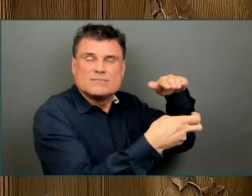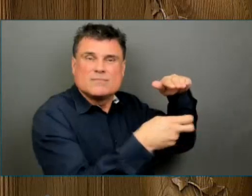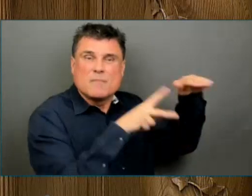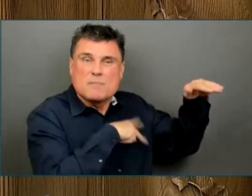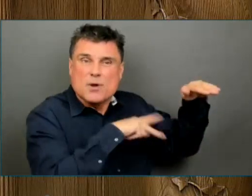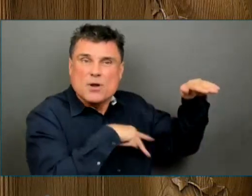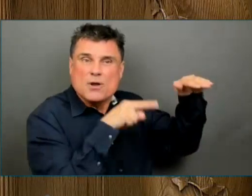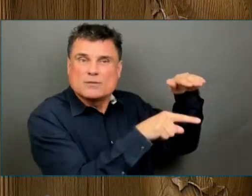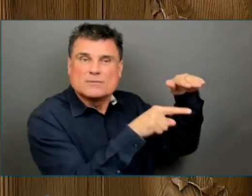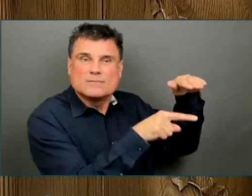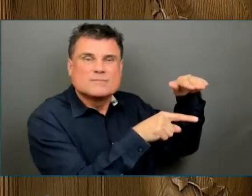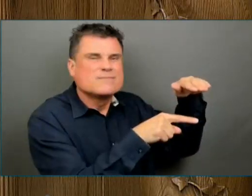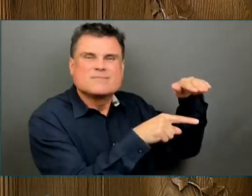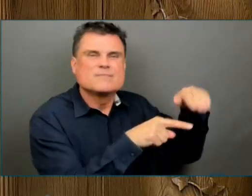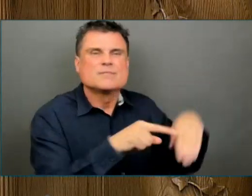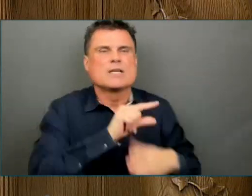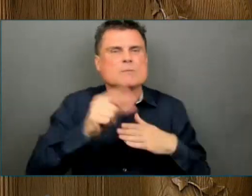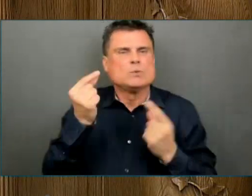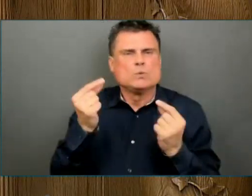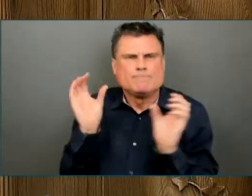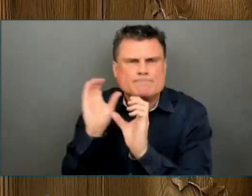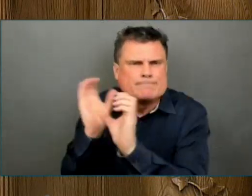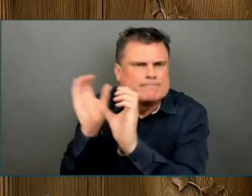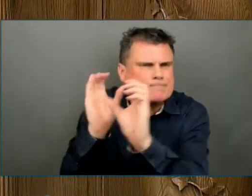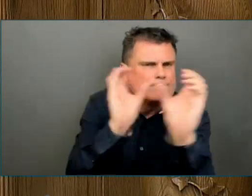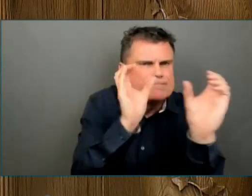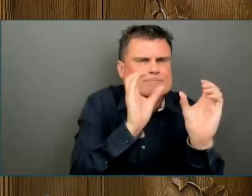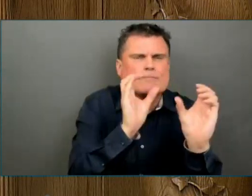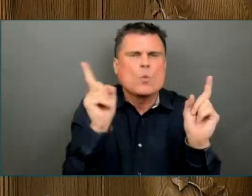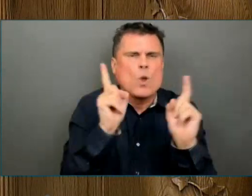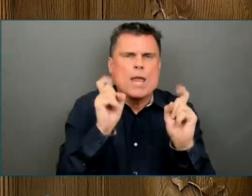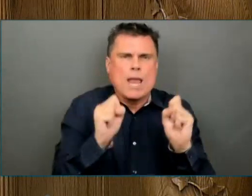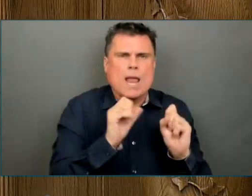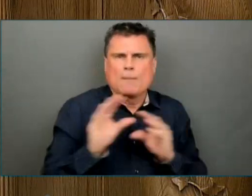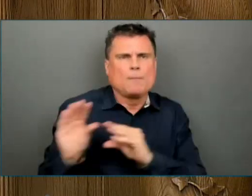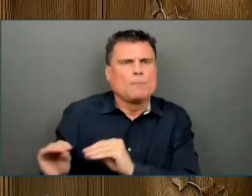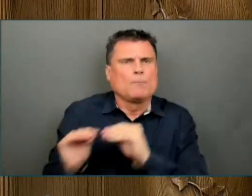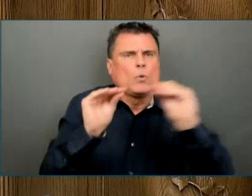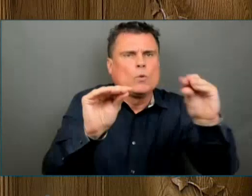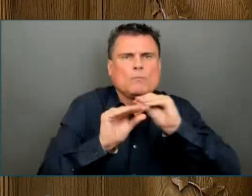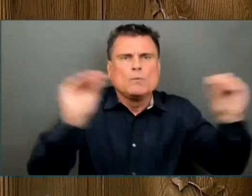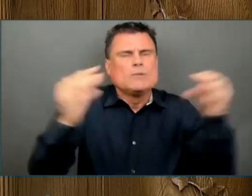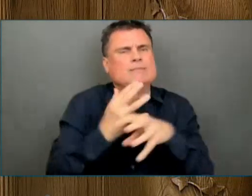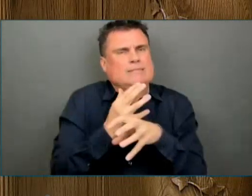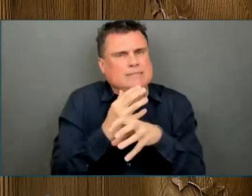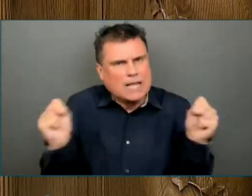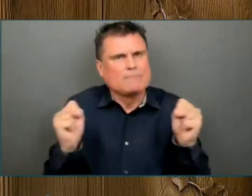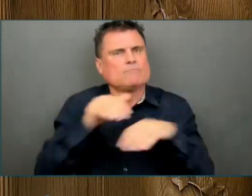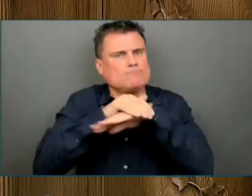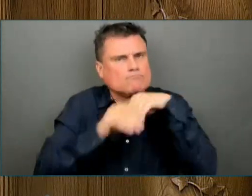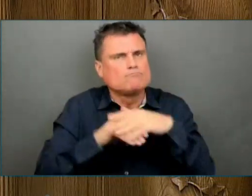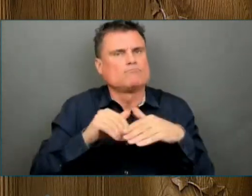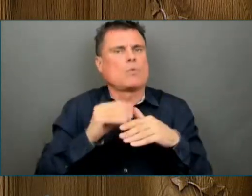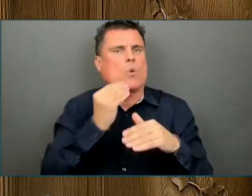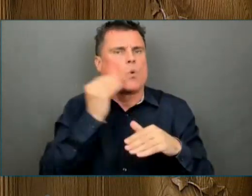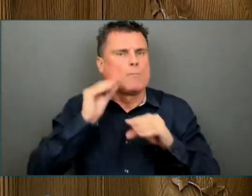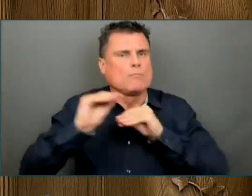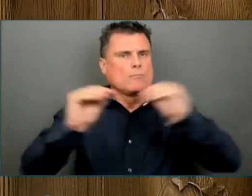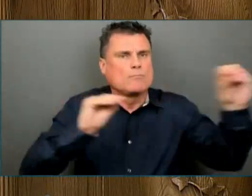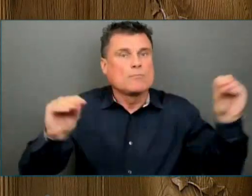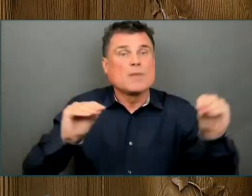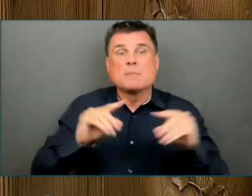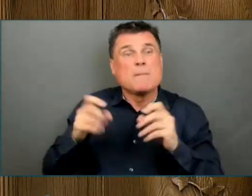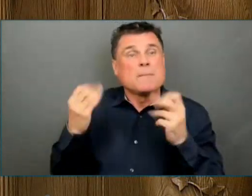homelessness remains a critical issue that government is determined to confront. That's why it is building new